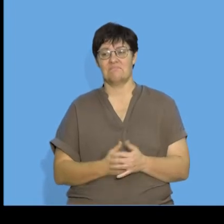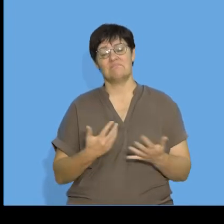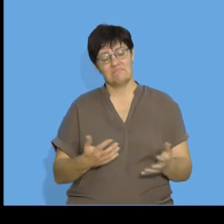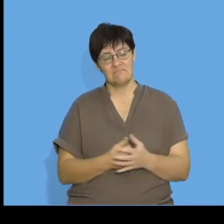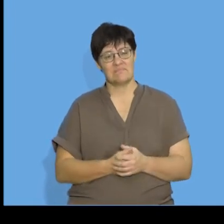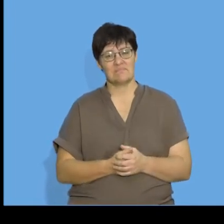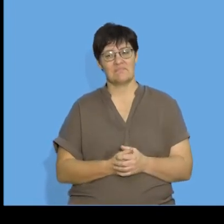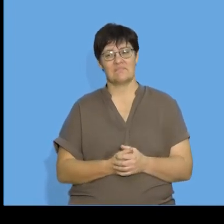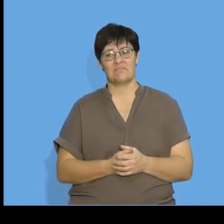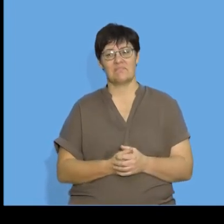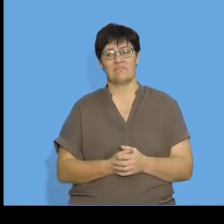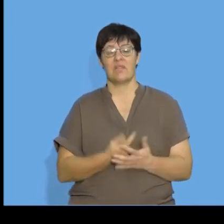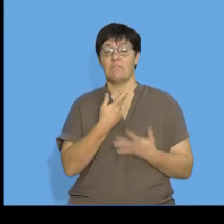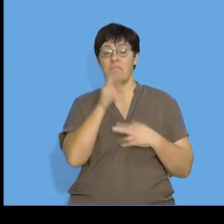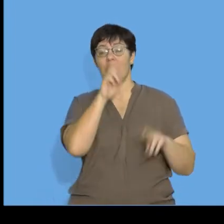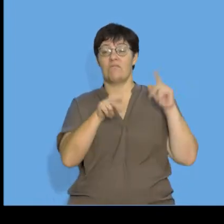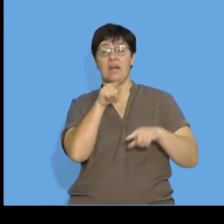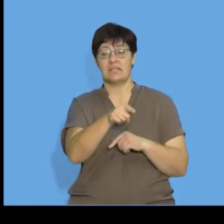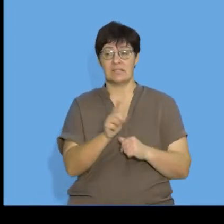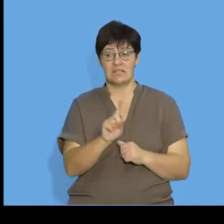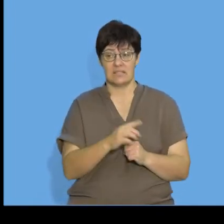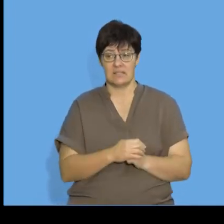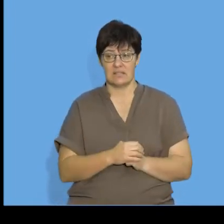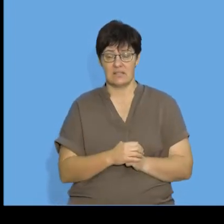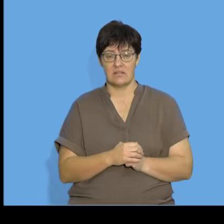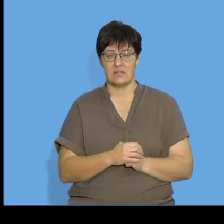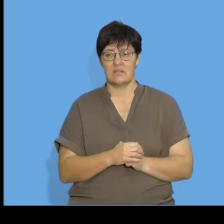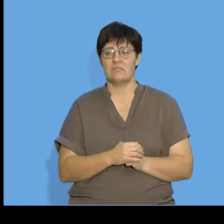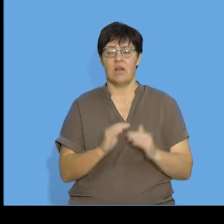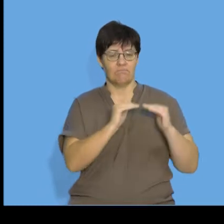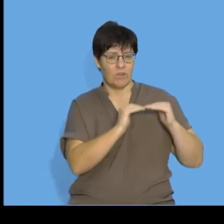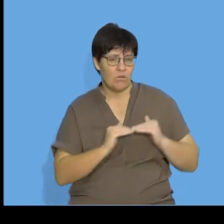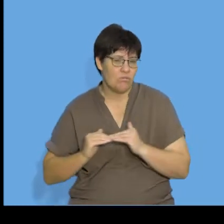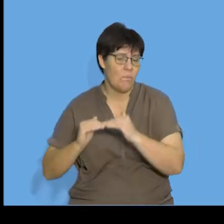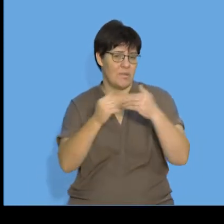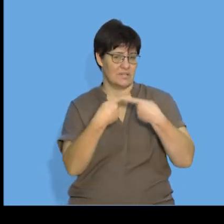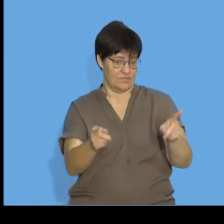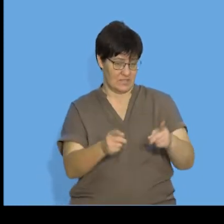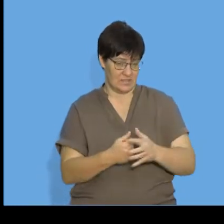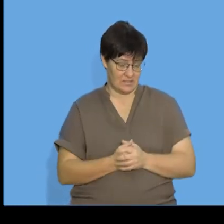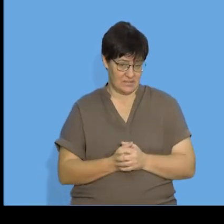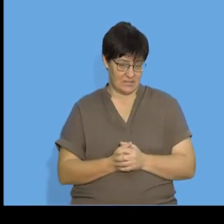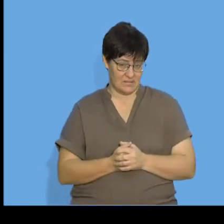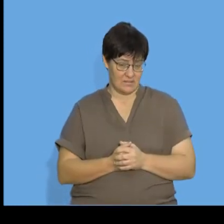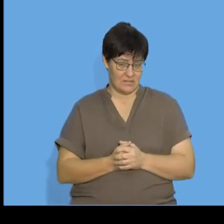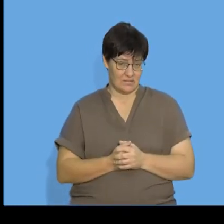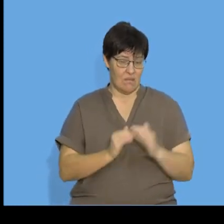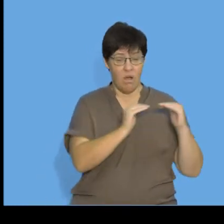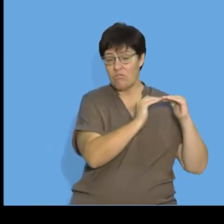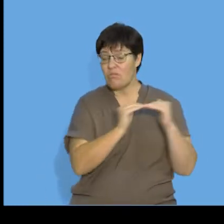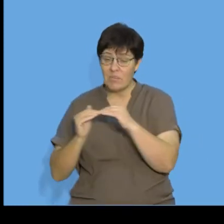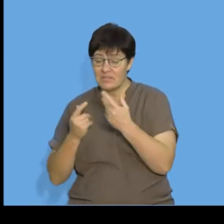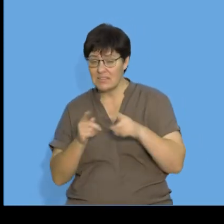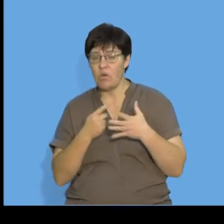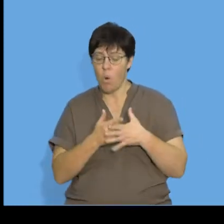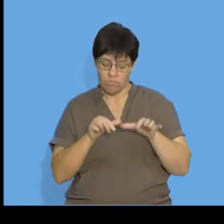So, the next thing that I'm going to revise with you is that of a common difference. The common